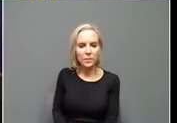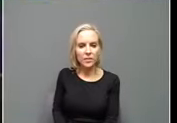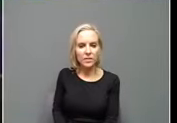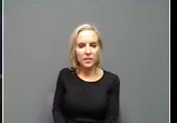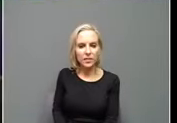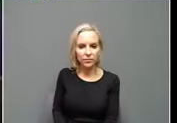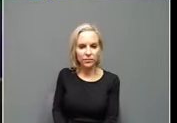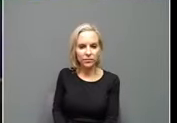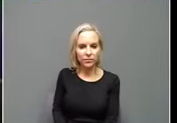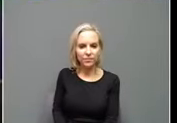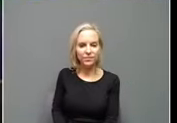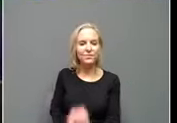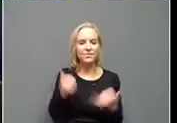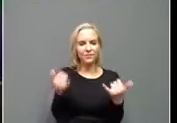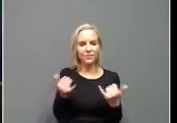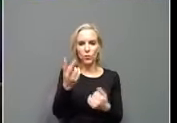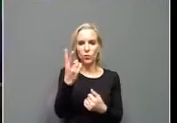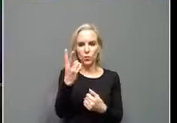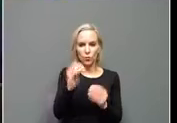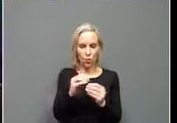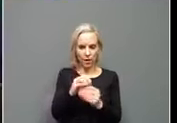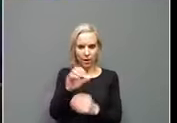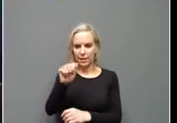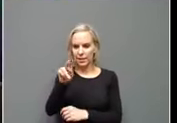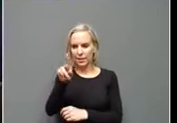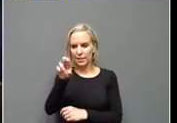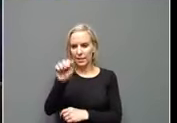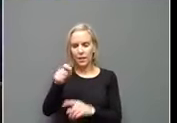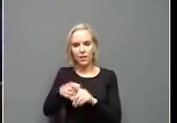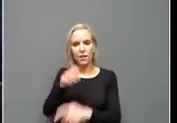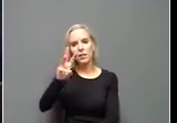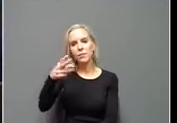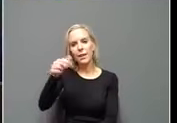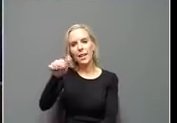All right. Two more. Andrea Ash from WHAS.